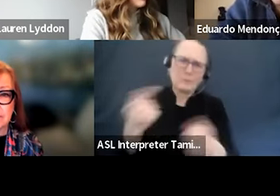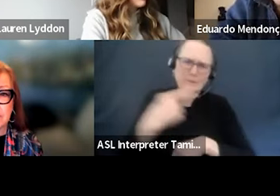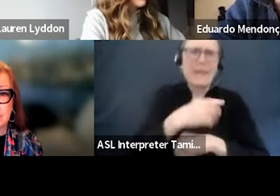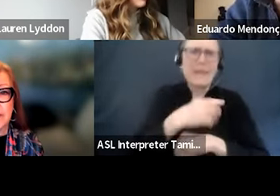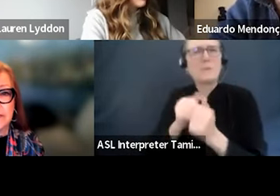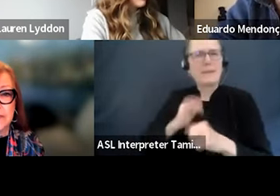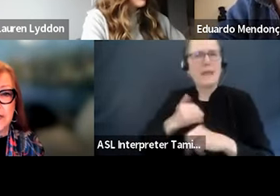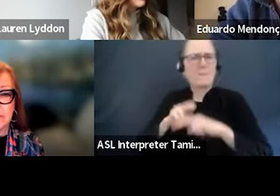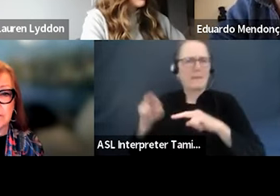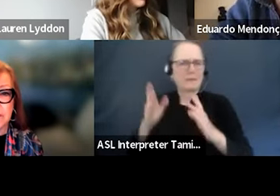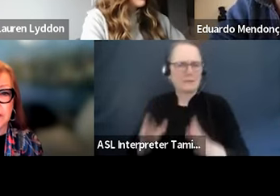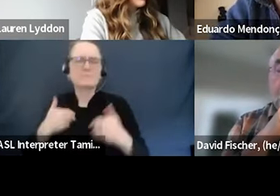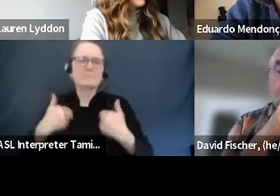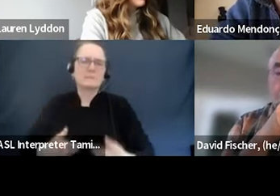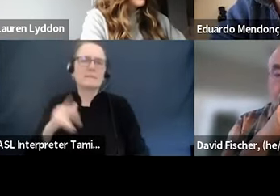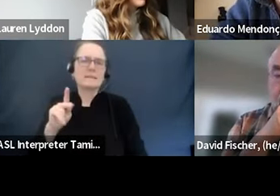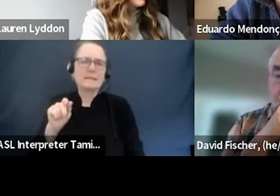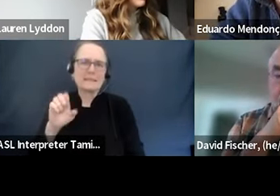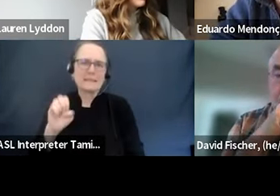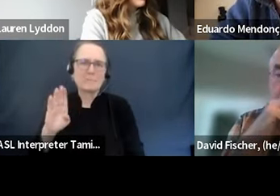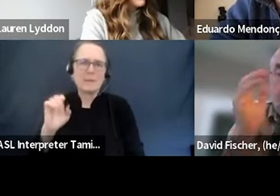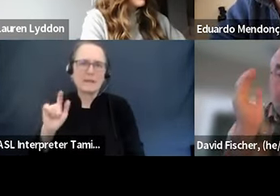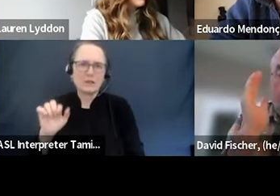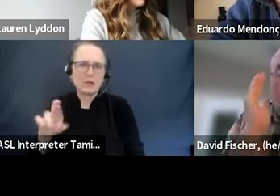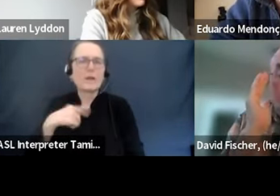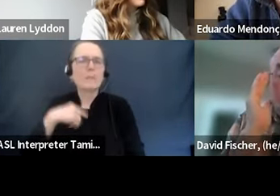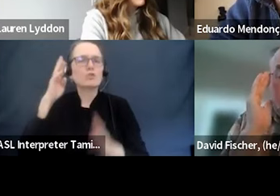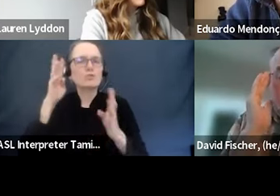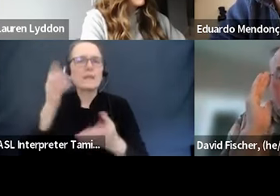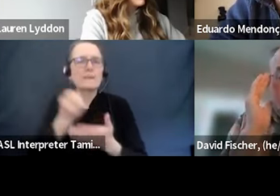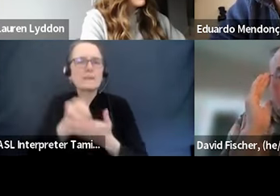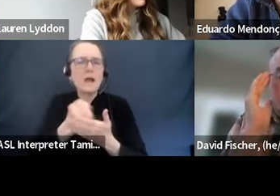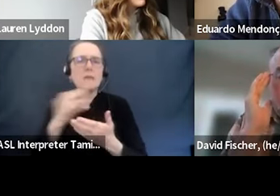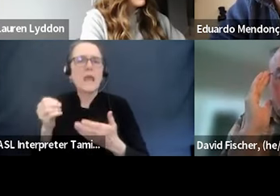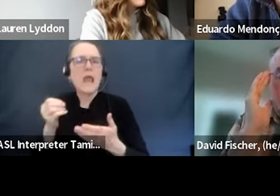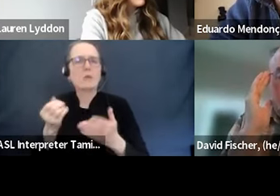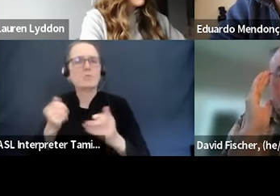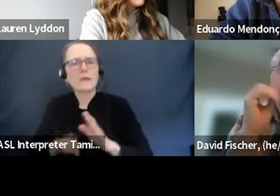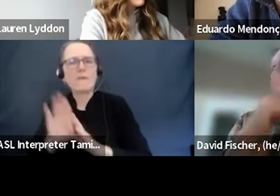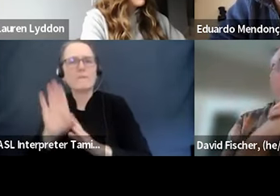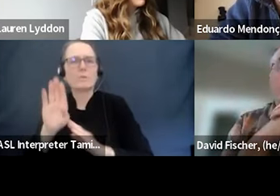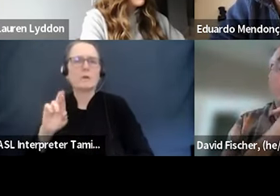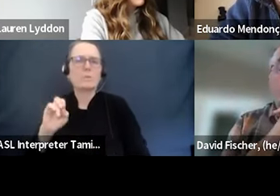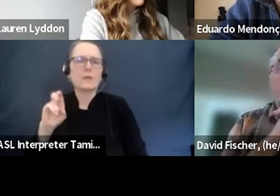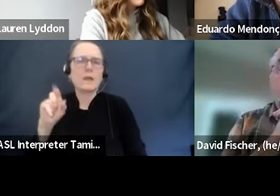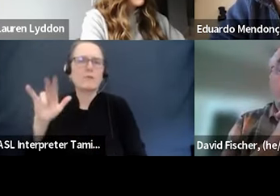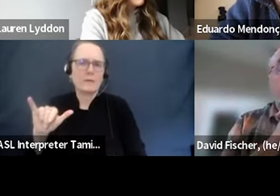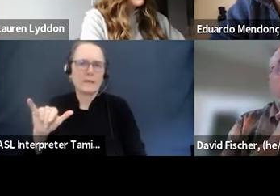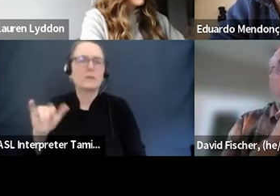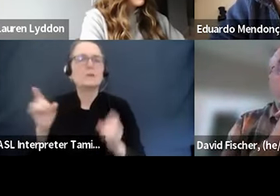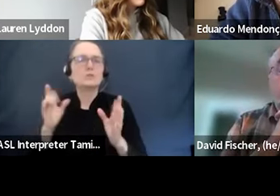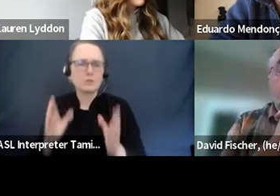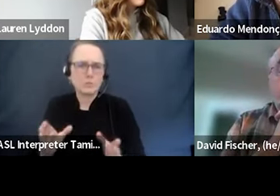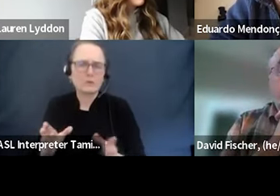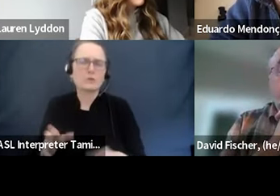Becker. I am the Creative Economy and Recovery Director in King County Executive Dow Constantine's office. use she her